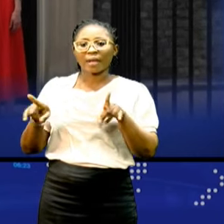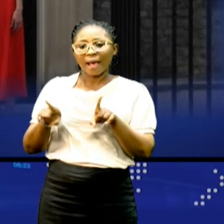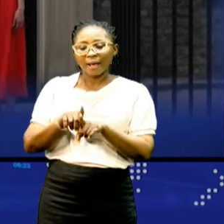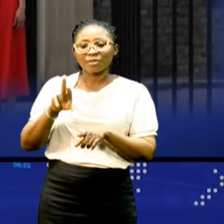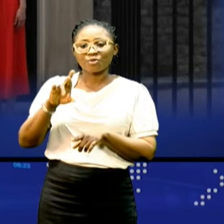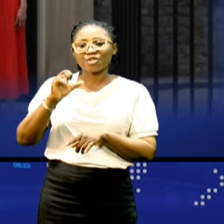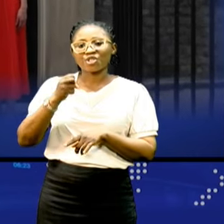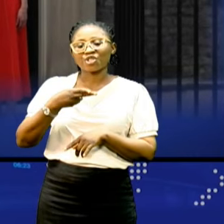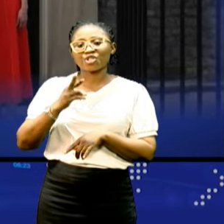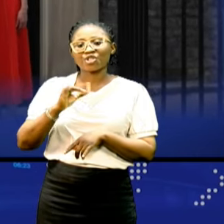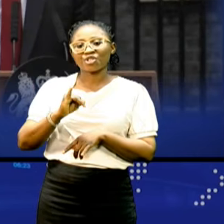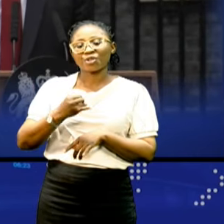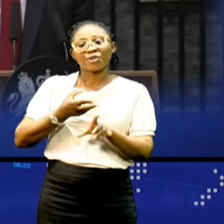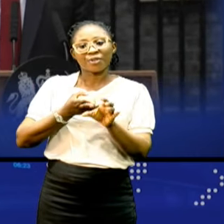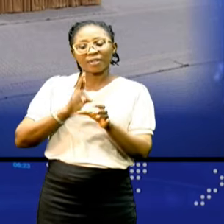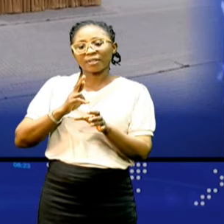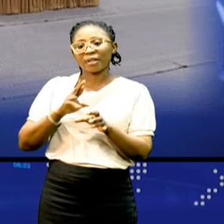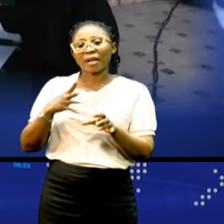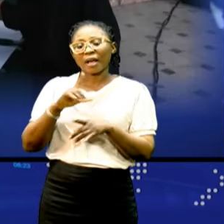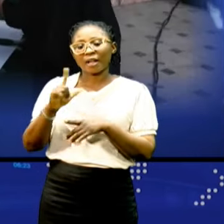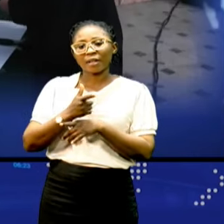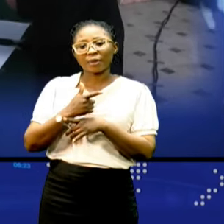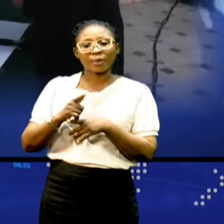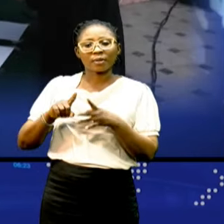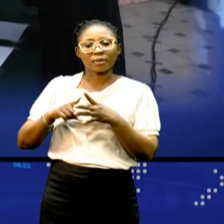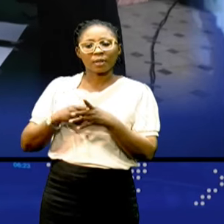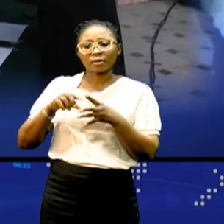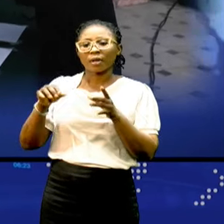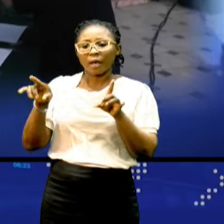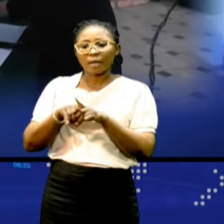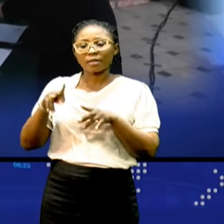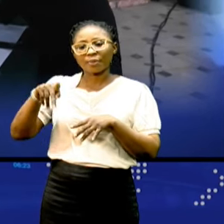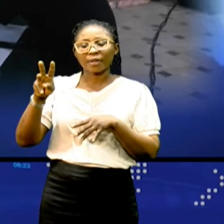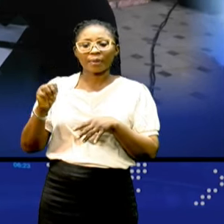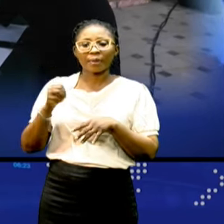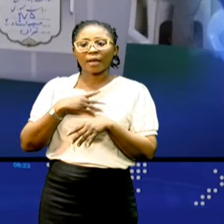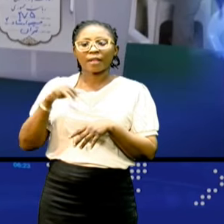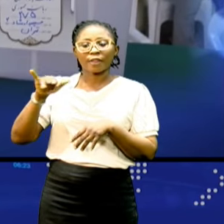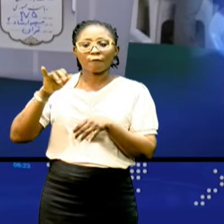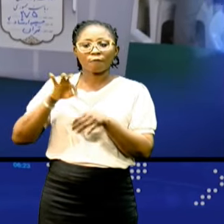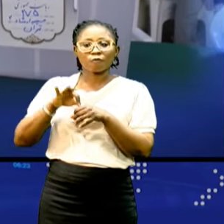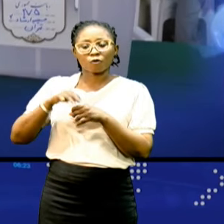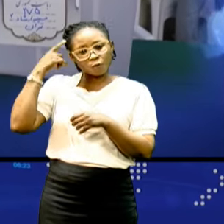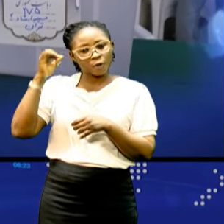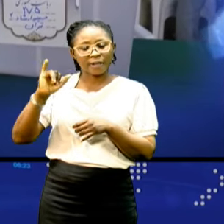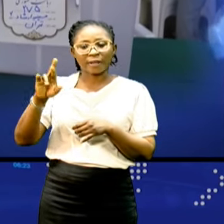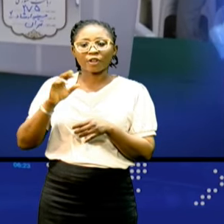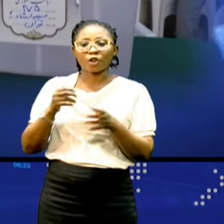the Liberal Party's KS Tamer, assuming as PM, as Iranian also vote for a president in a run-off.